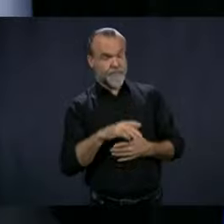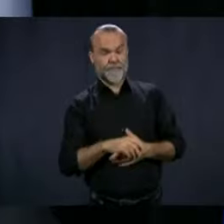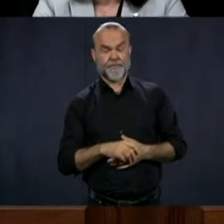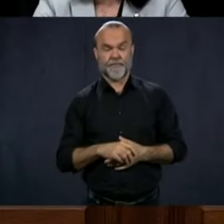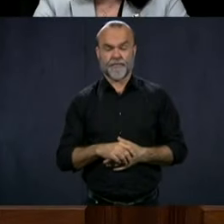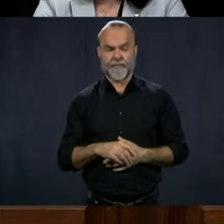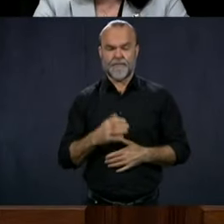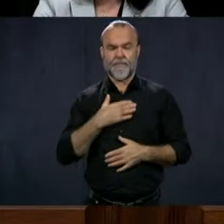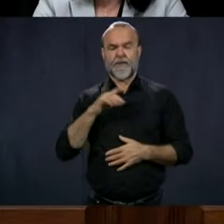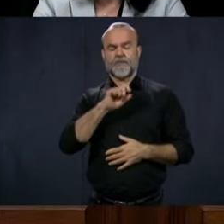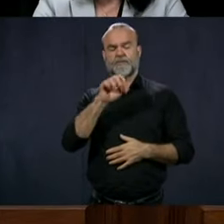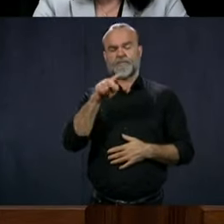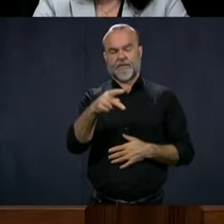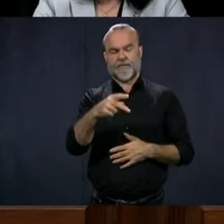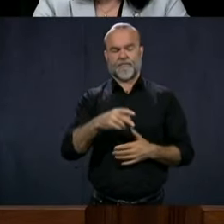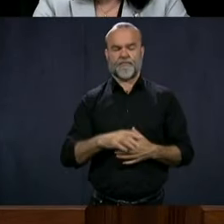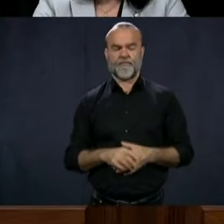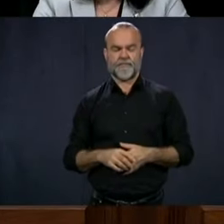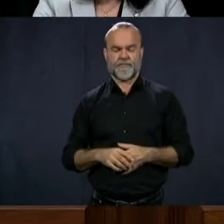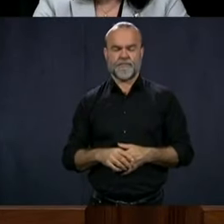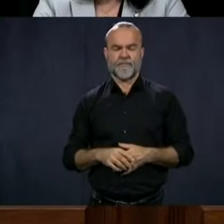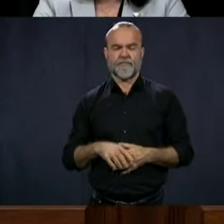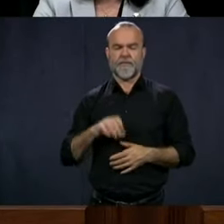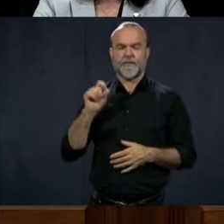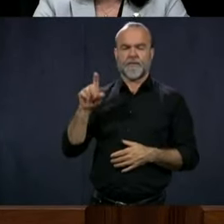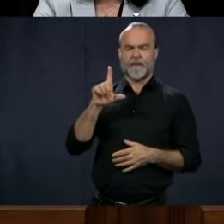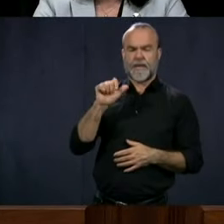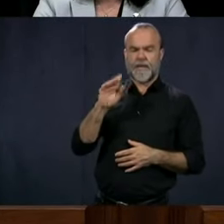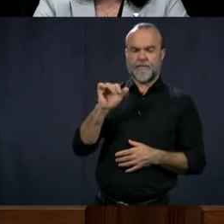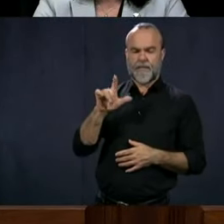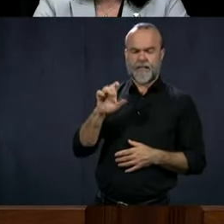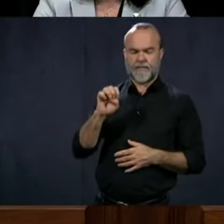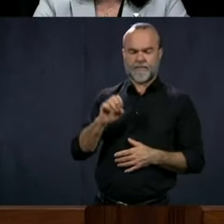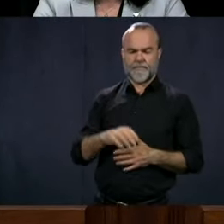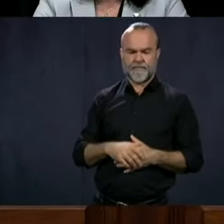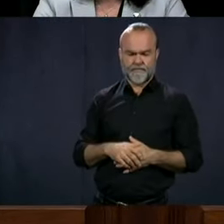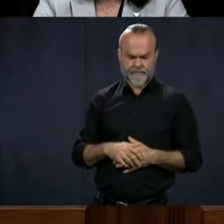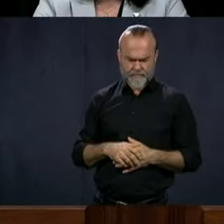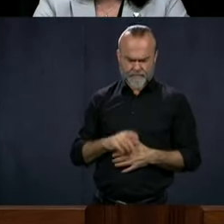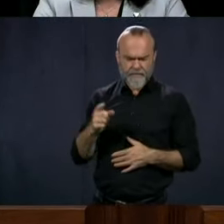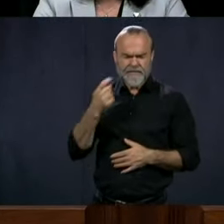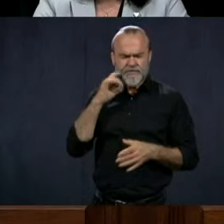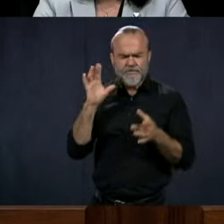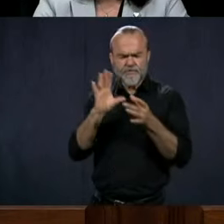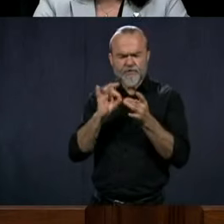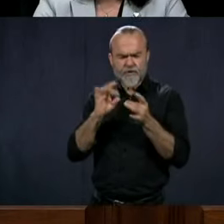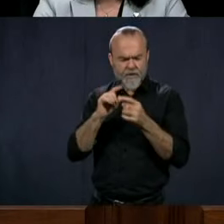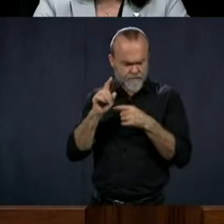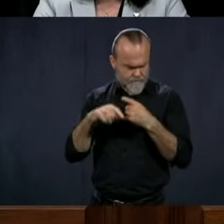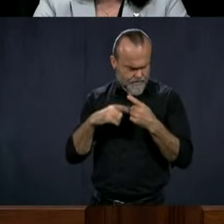Second question. Mrs. Lebel, you talked about those